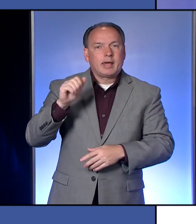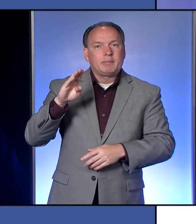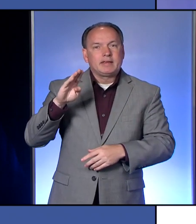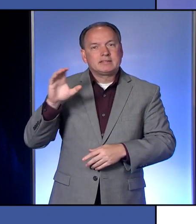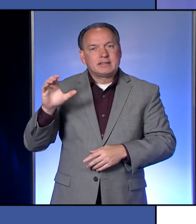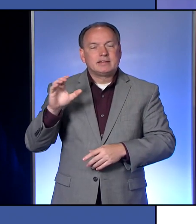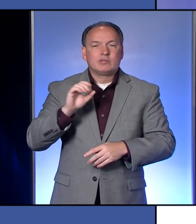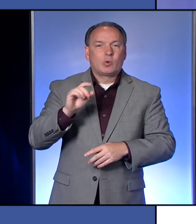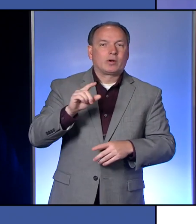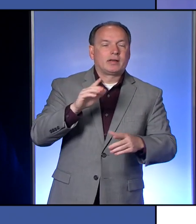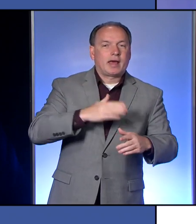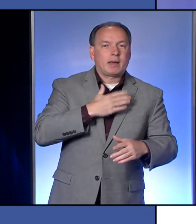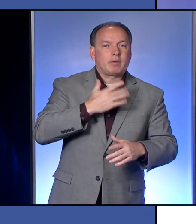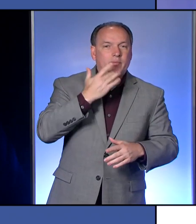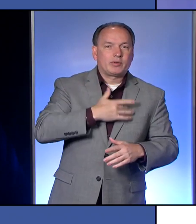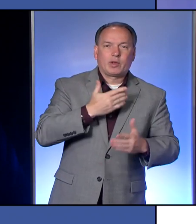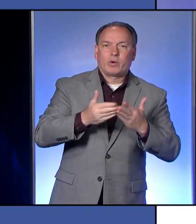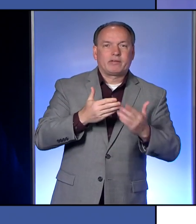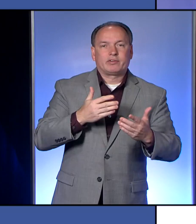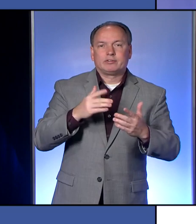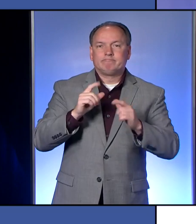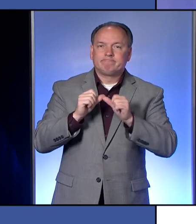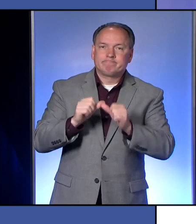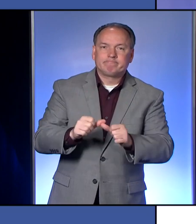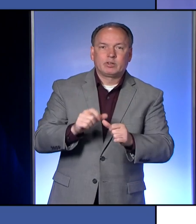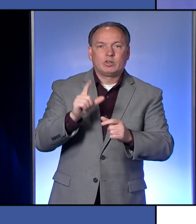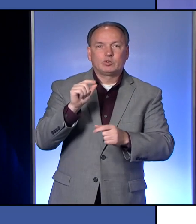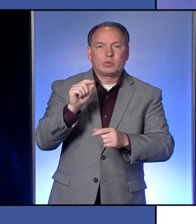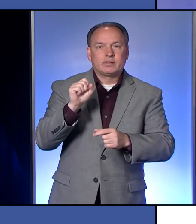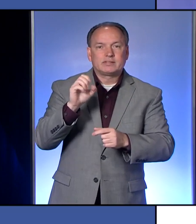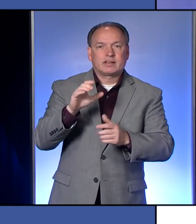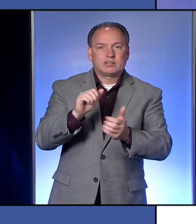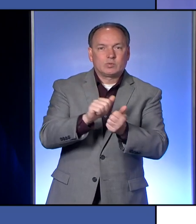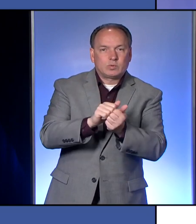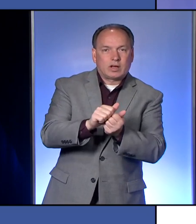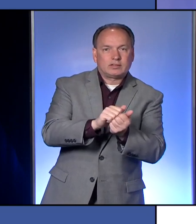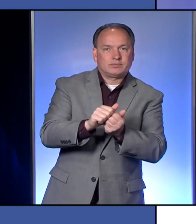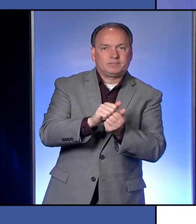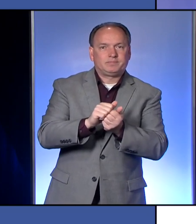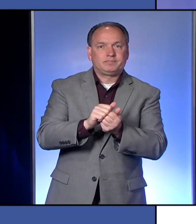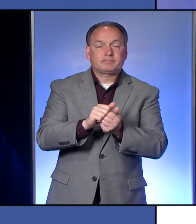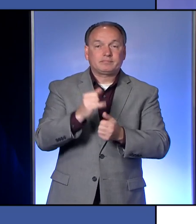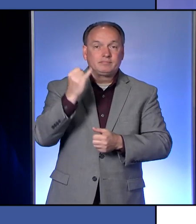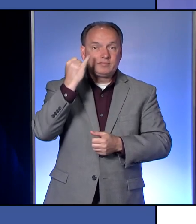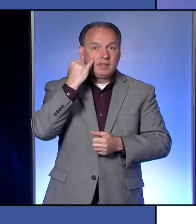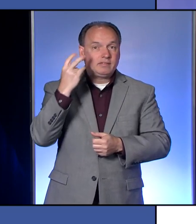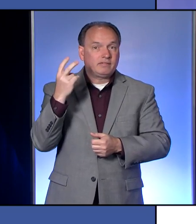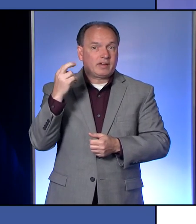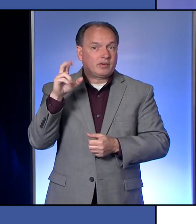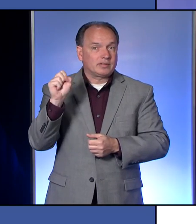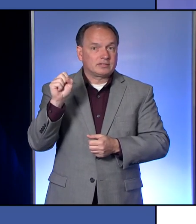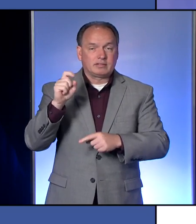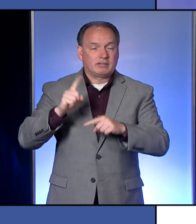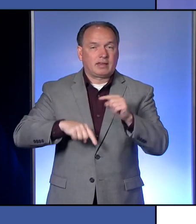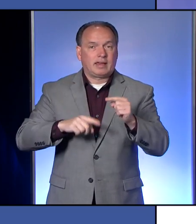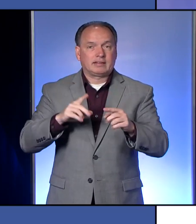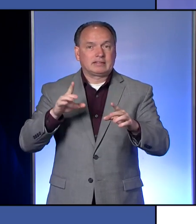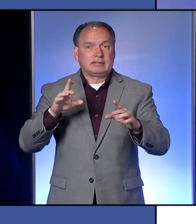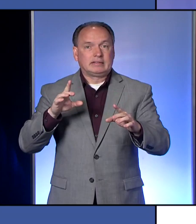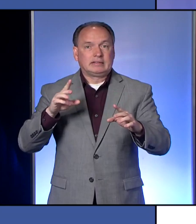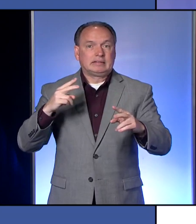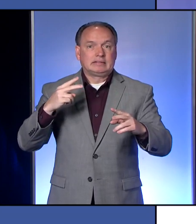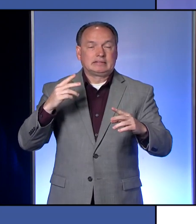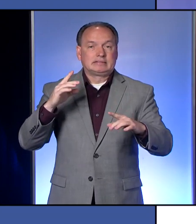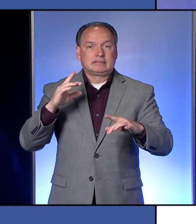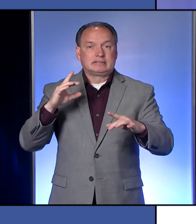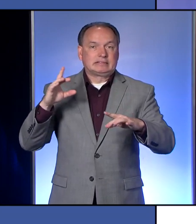whatever it is that'll get you to stay at that sink for 20 seconds. If the virus can't stick, it can't